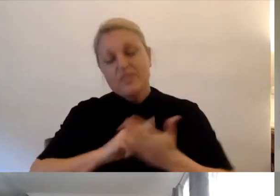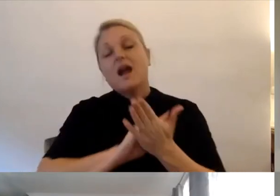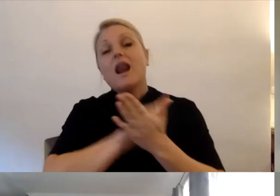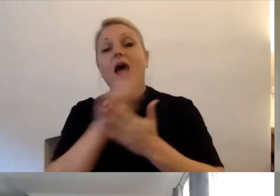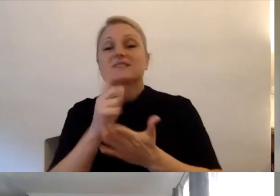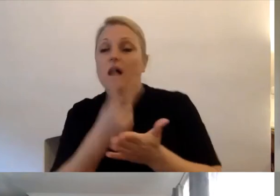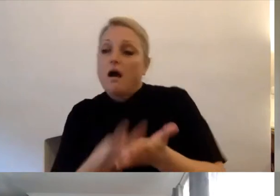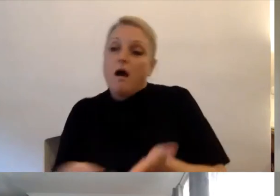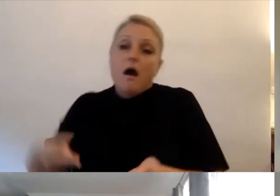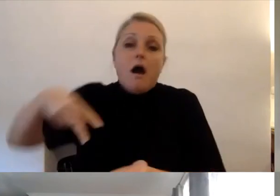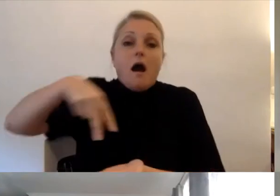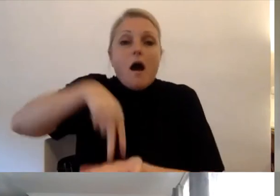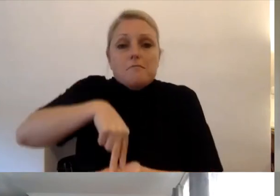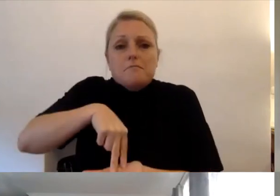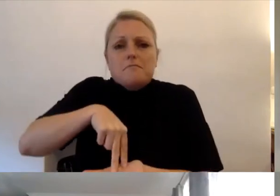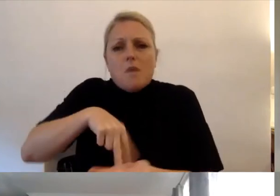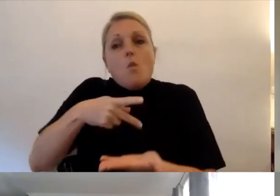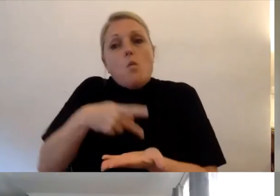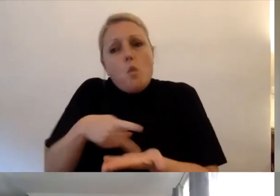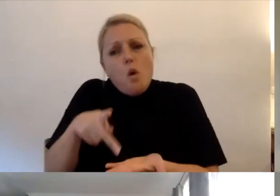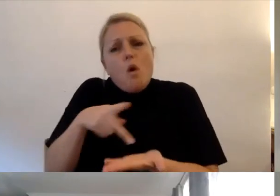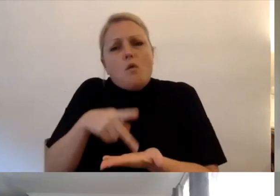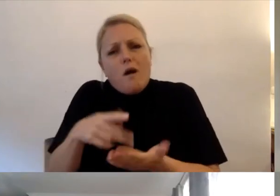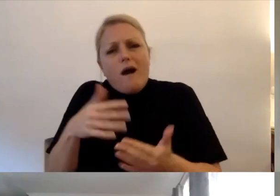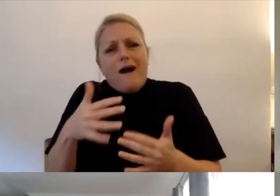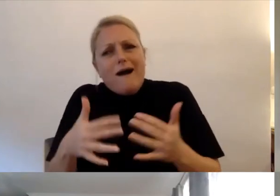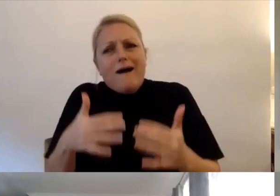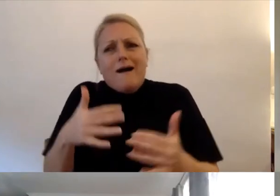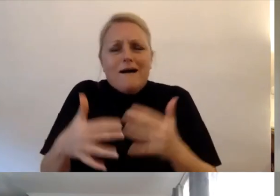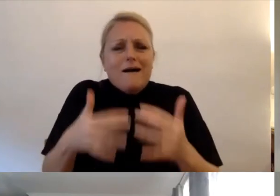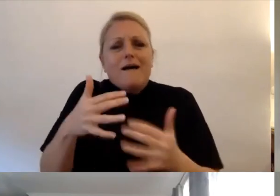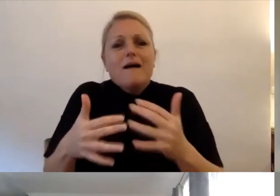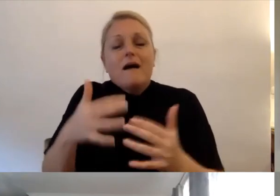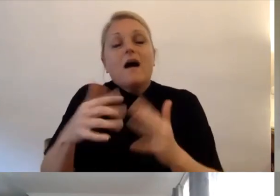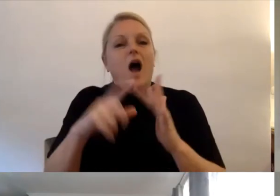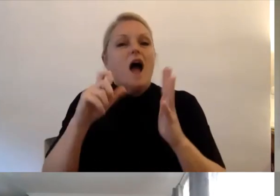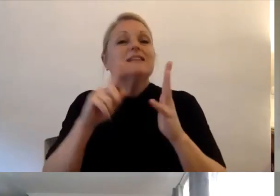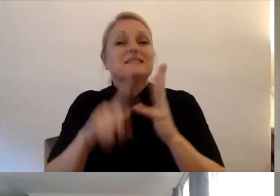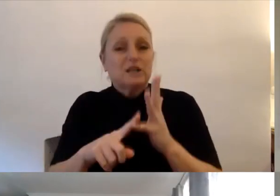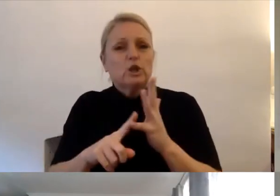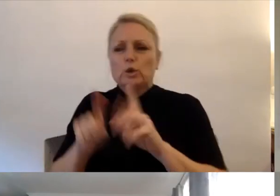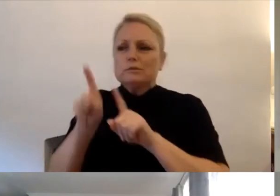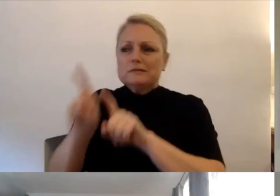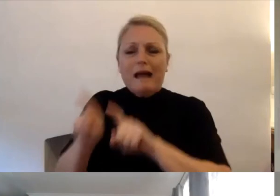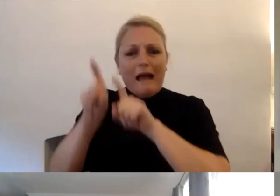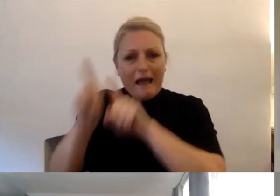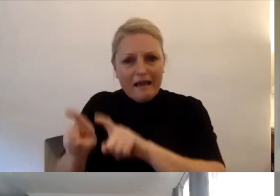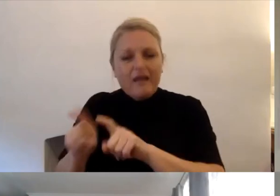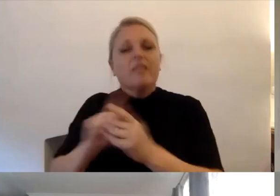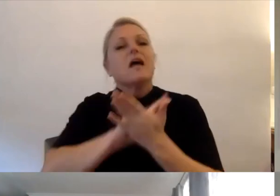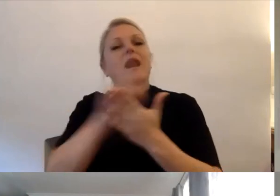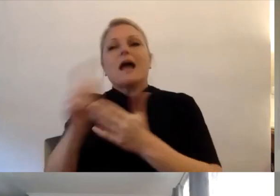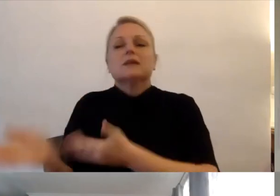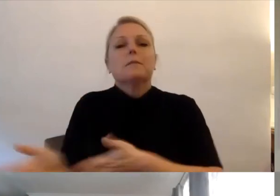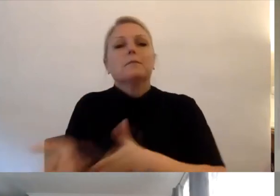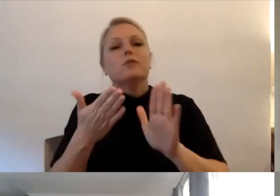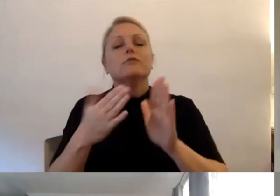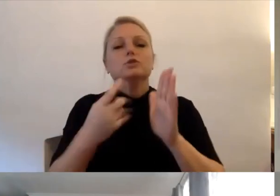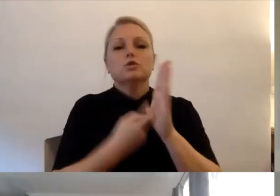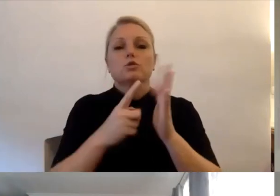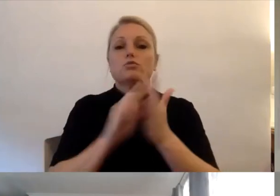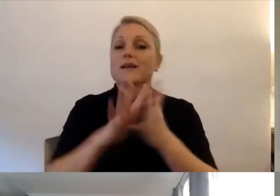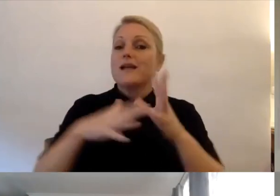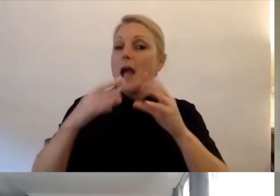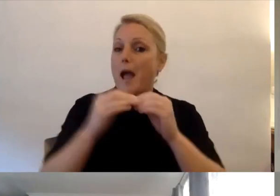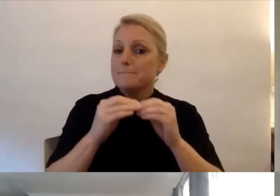spine or cord could. After ICU, was then admitted to Alice Springs Rehabilitation Hospital full time for about